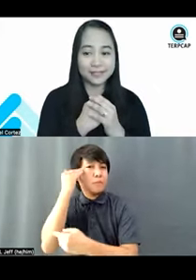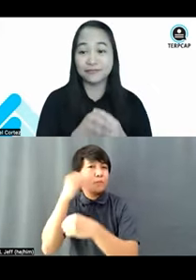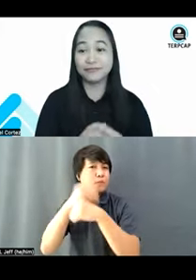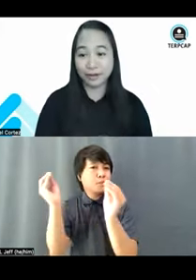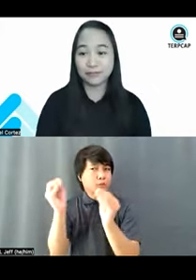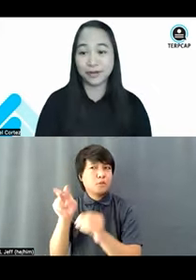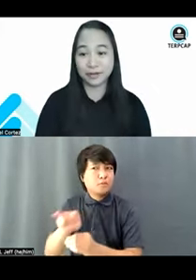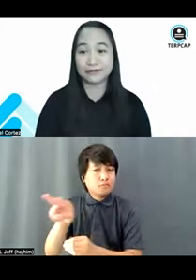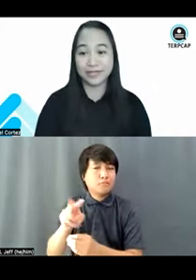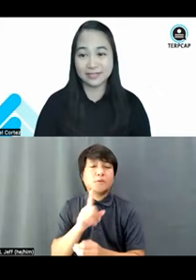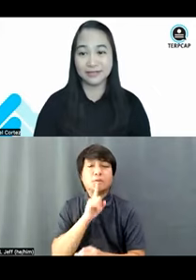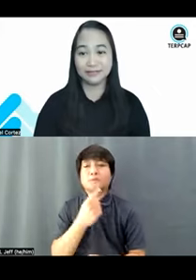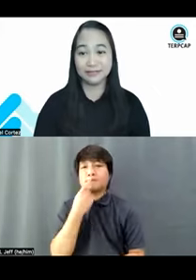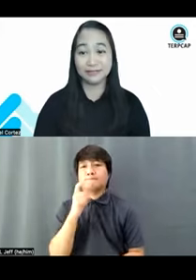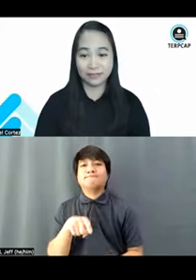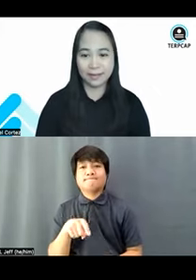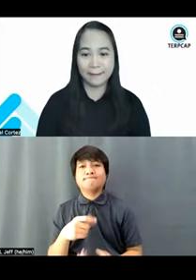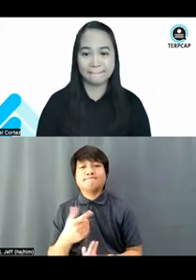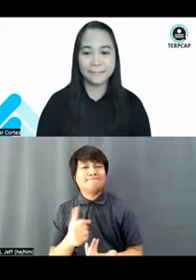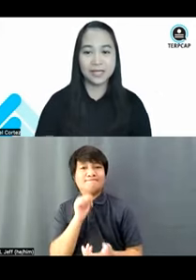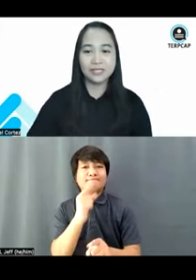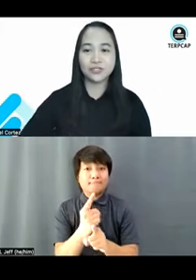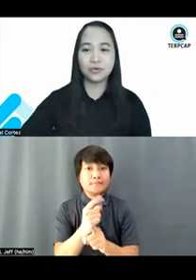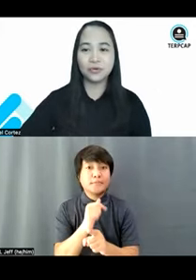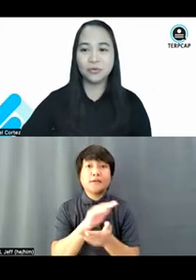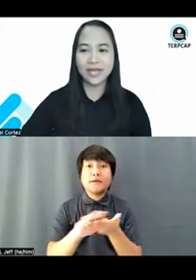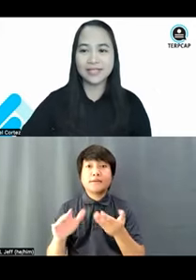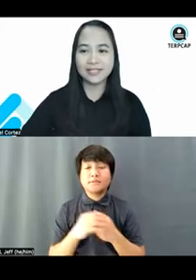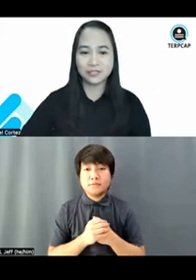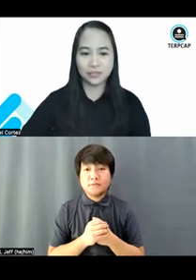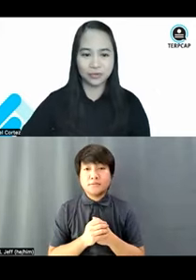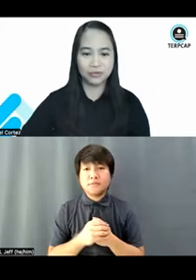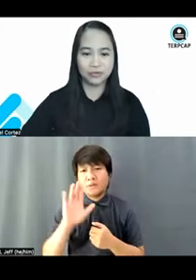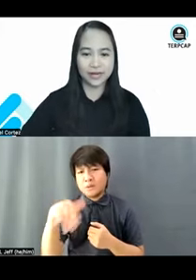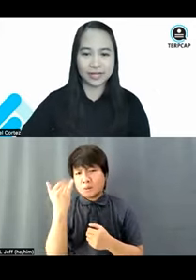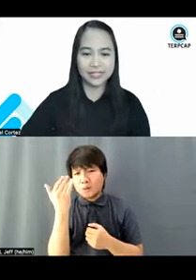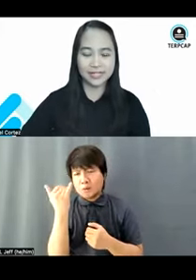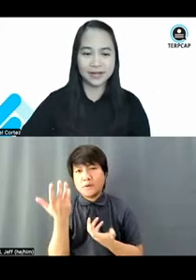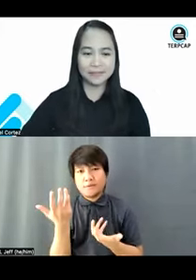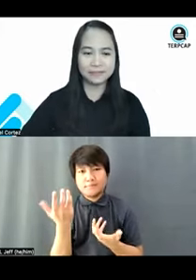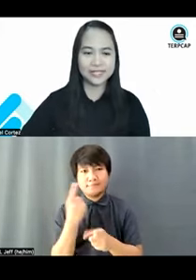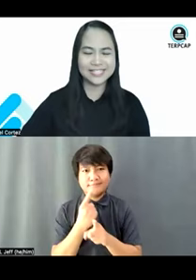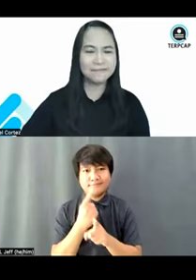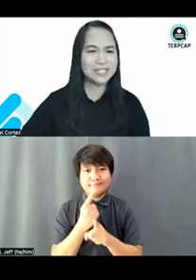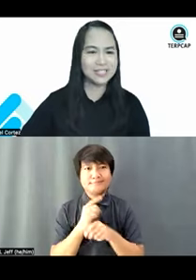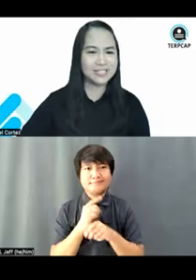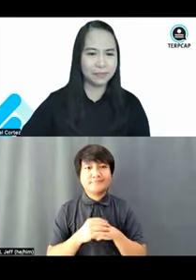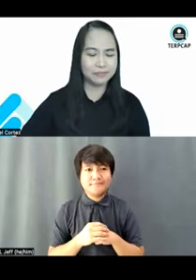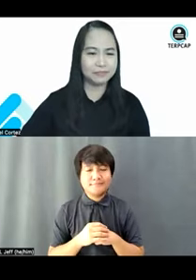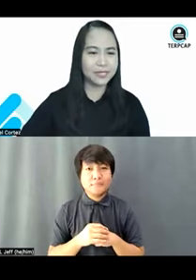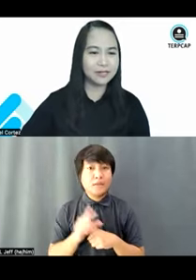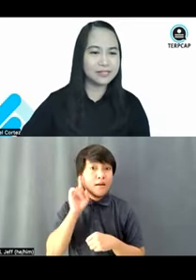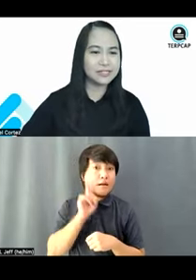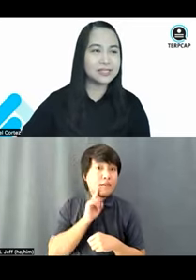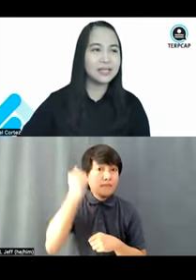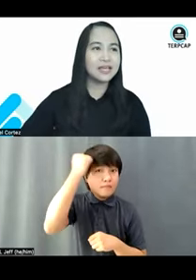this is very, very offensive for them. So, why is it so, right? Deaf and dumb.